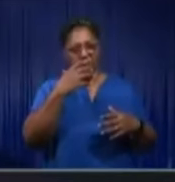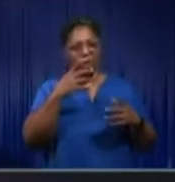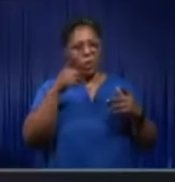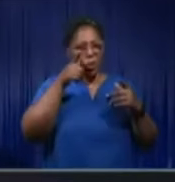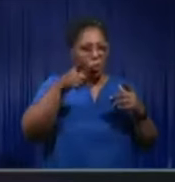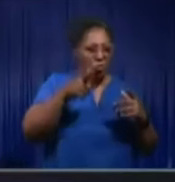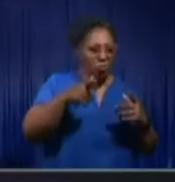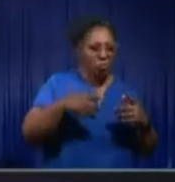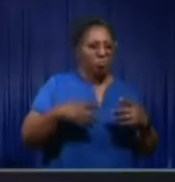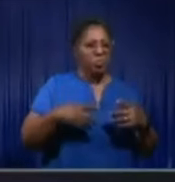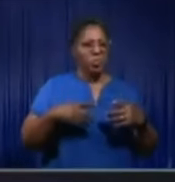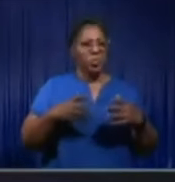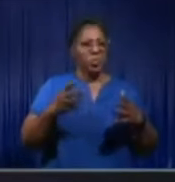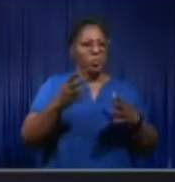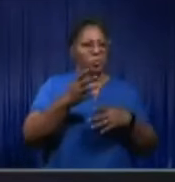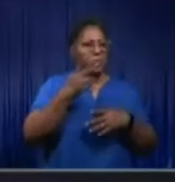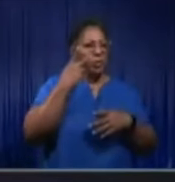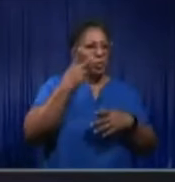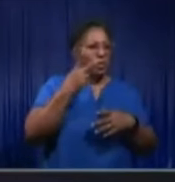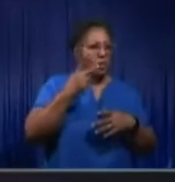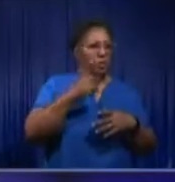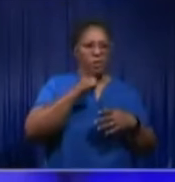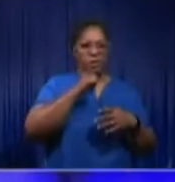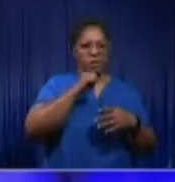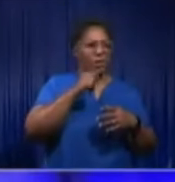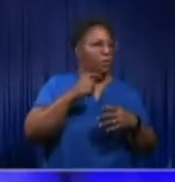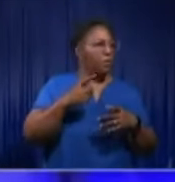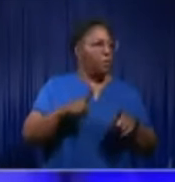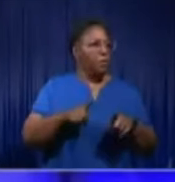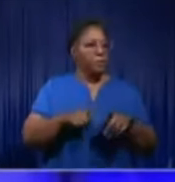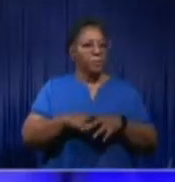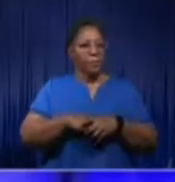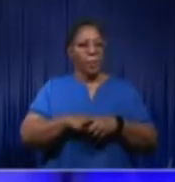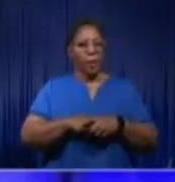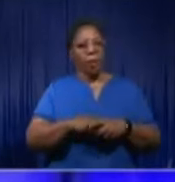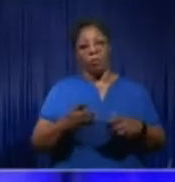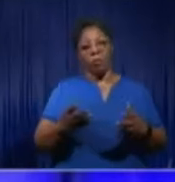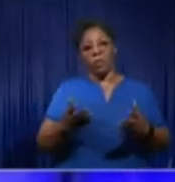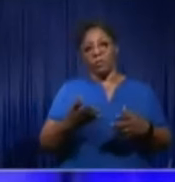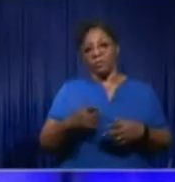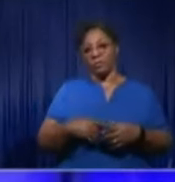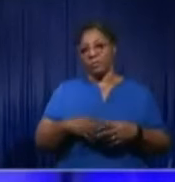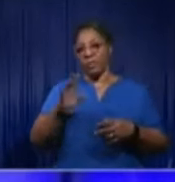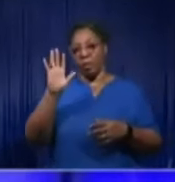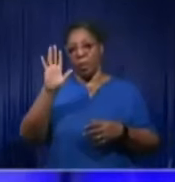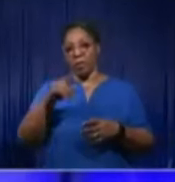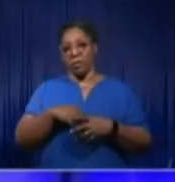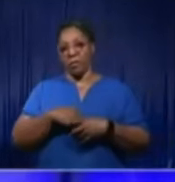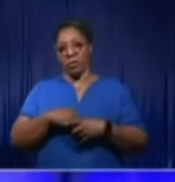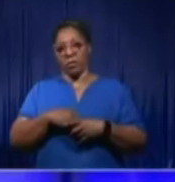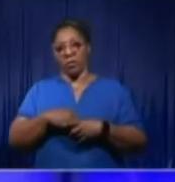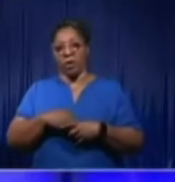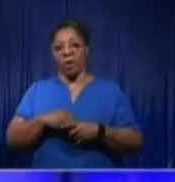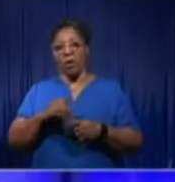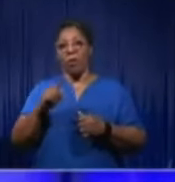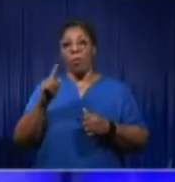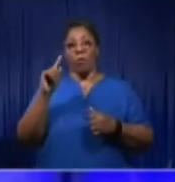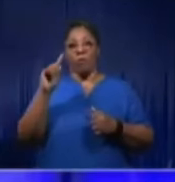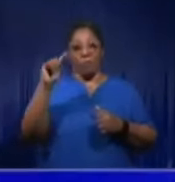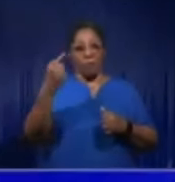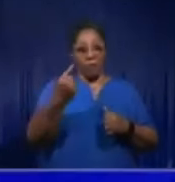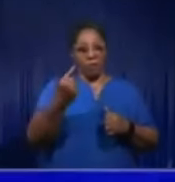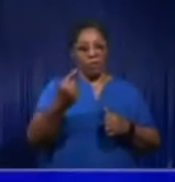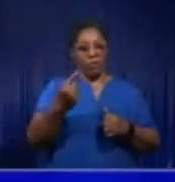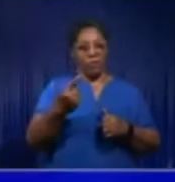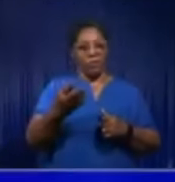oversight on this important committee? Let me take that. I was the first member of the PNP to resign from the committee.